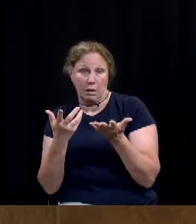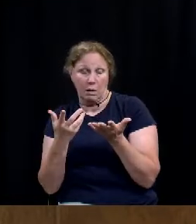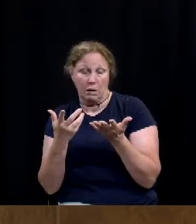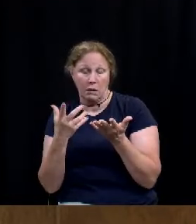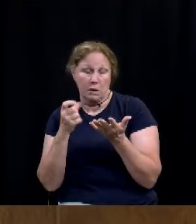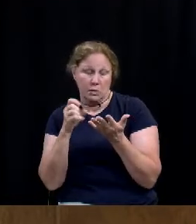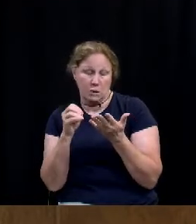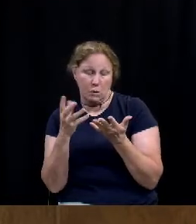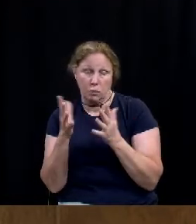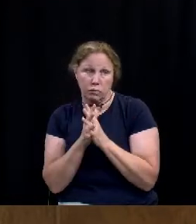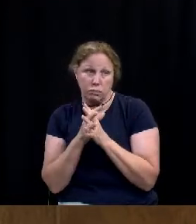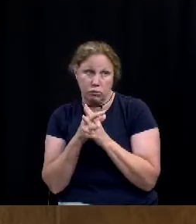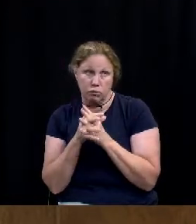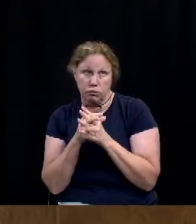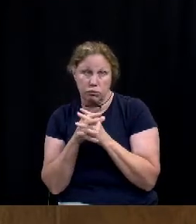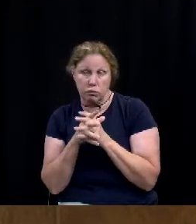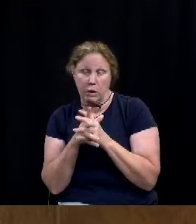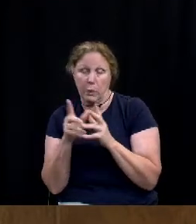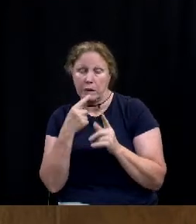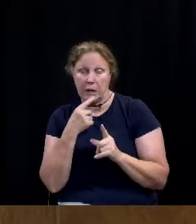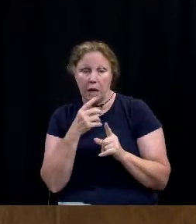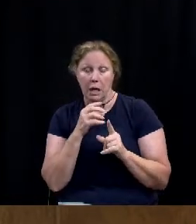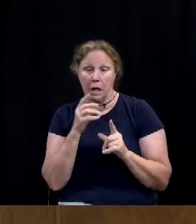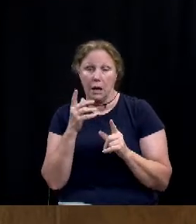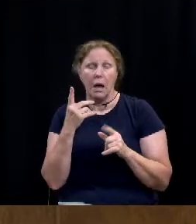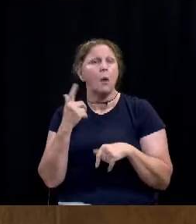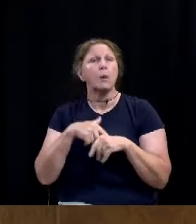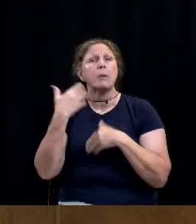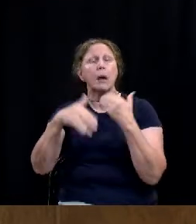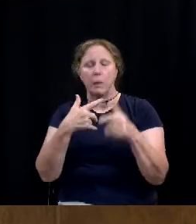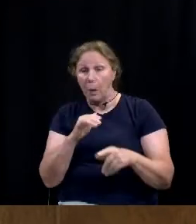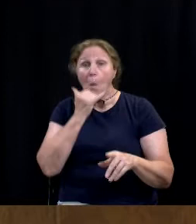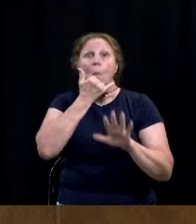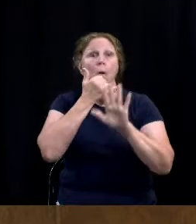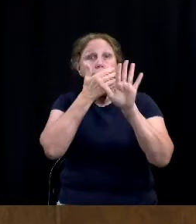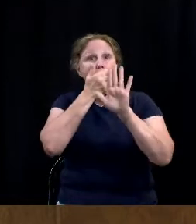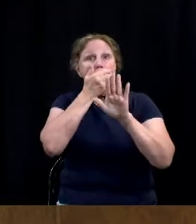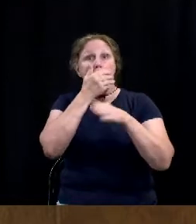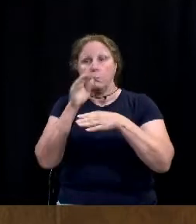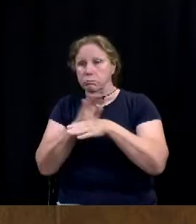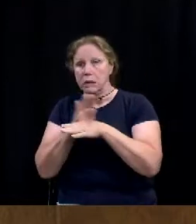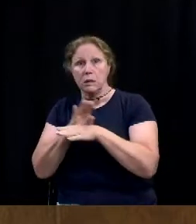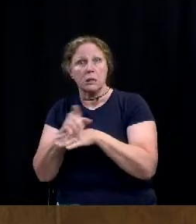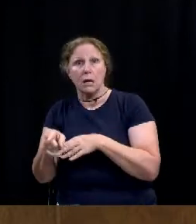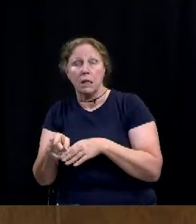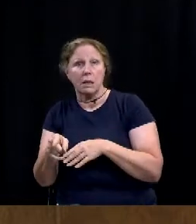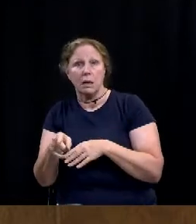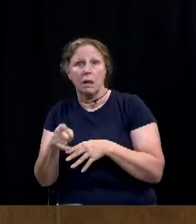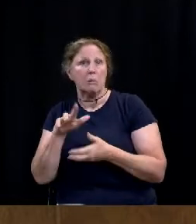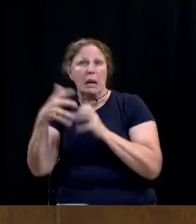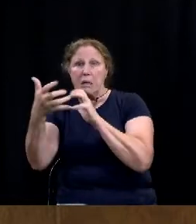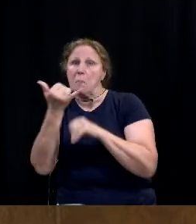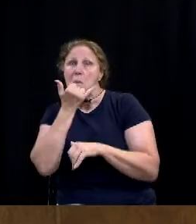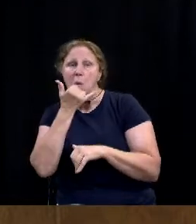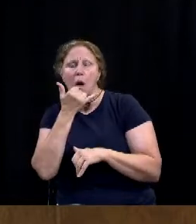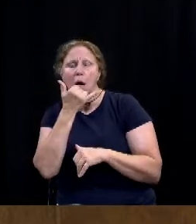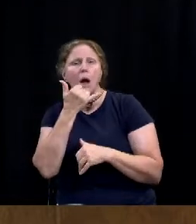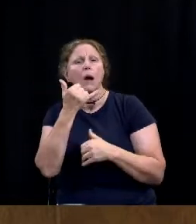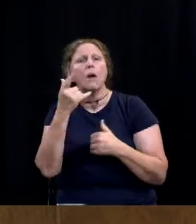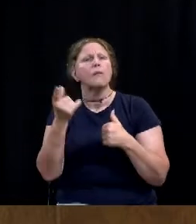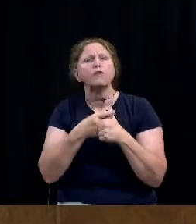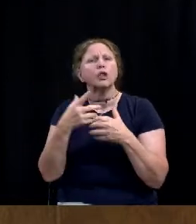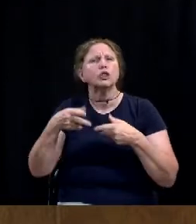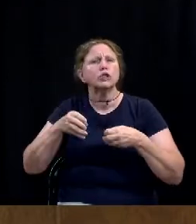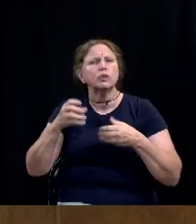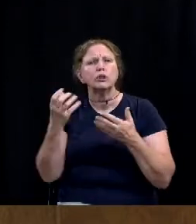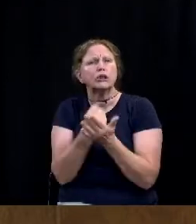What, at what point do we look at that and say, whoops, you know, whatever, this industrial calculation was messed up. what's the first opportunity to